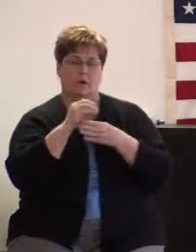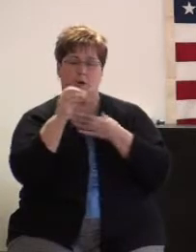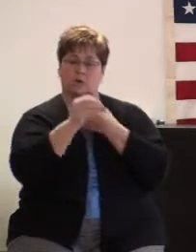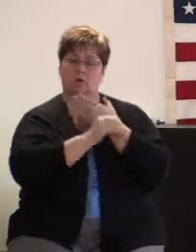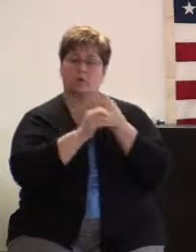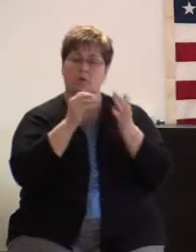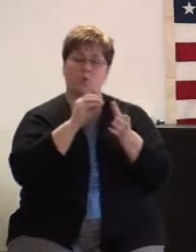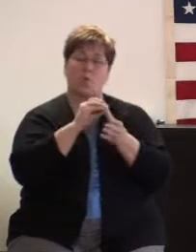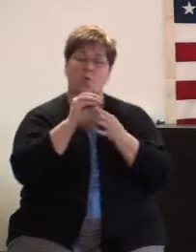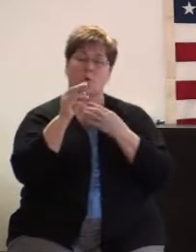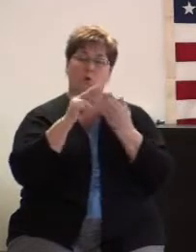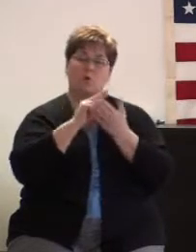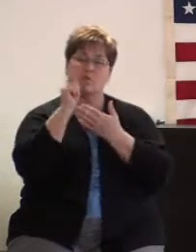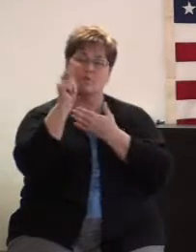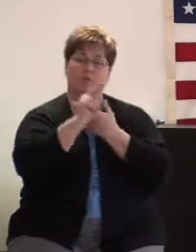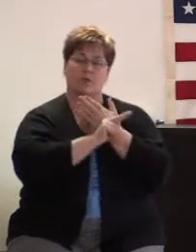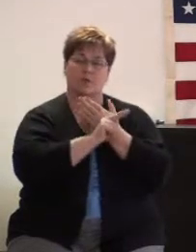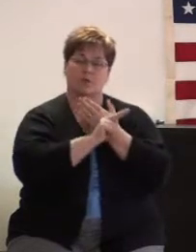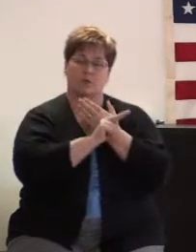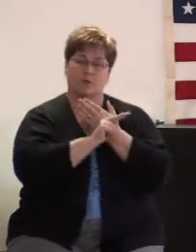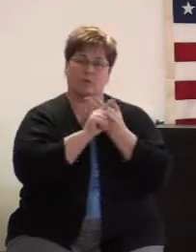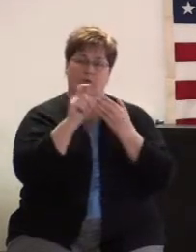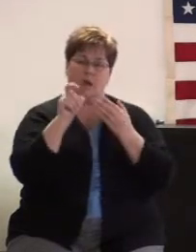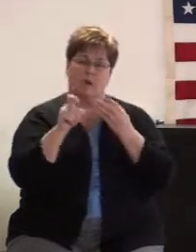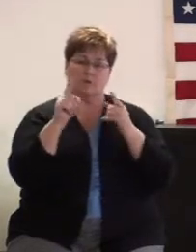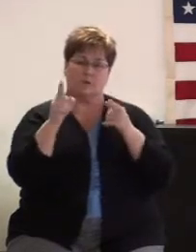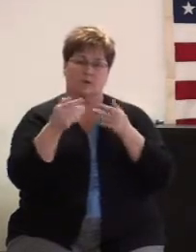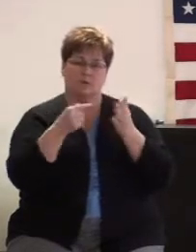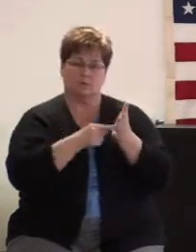November but I'll have to go sometime after the first of the year